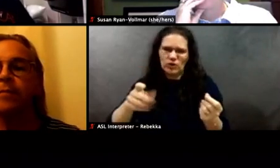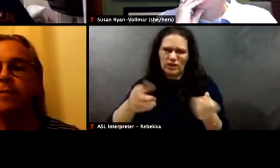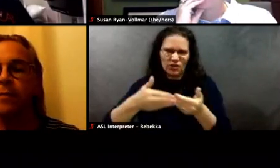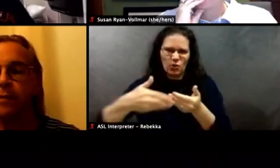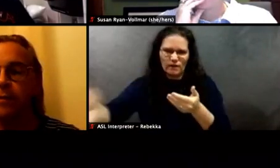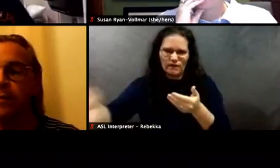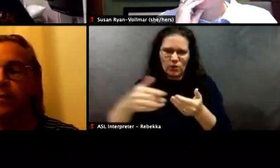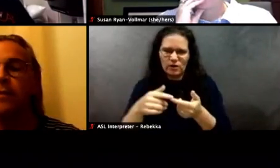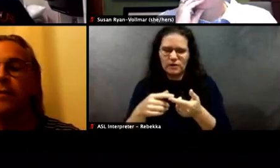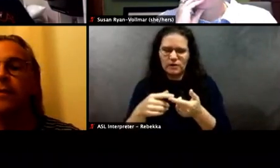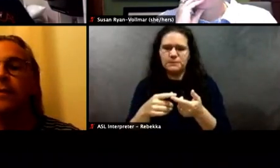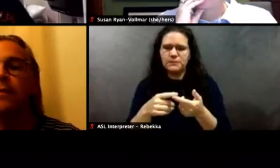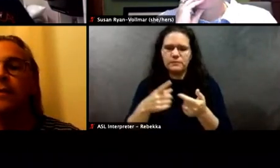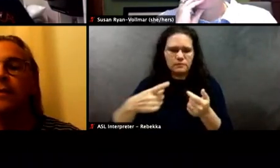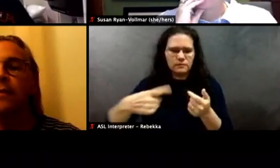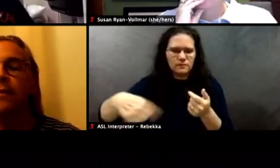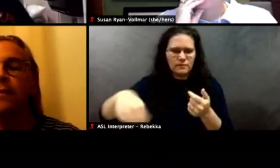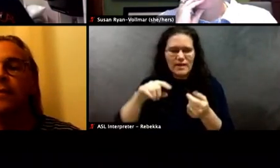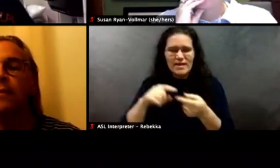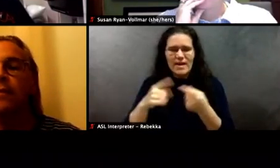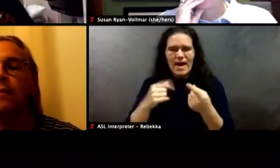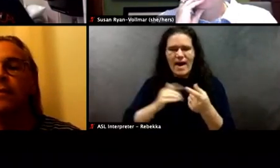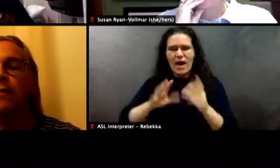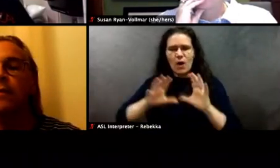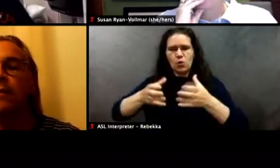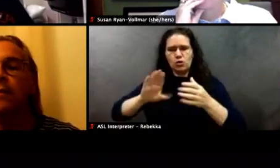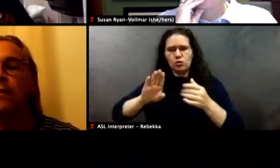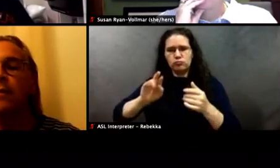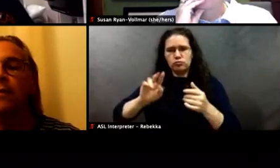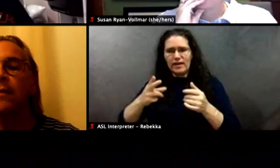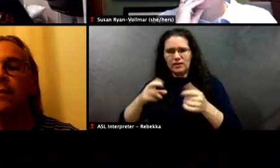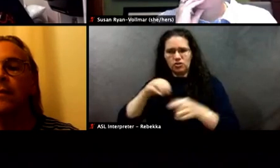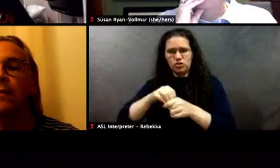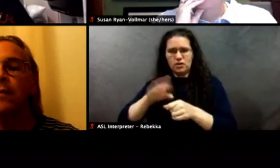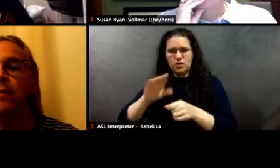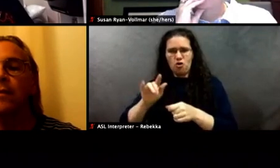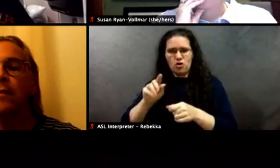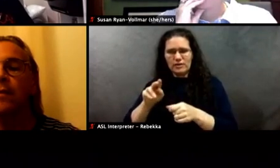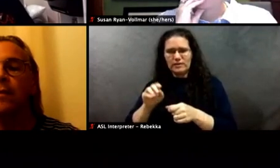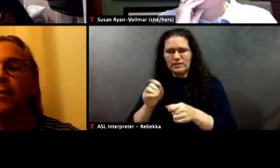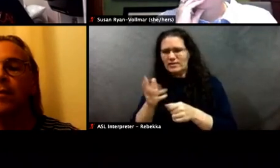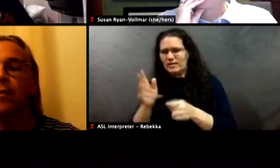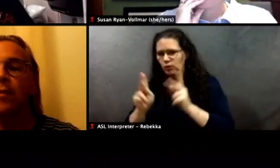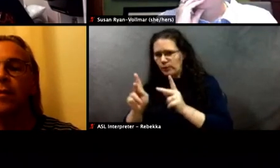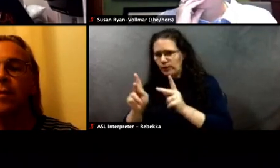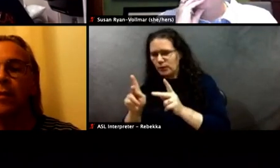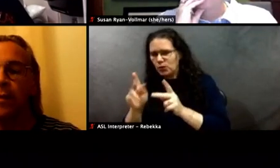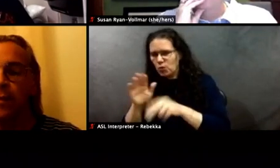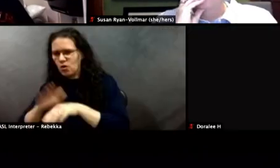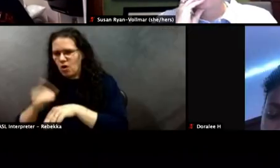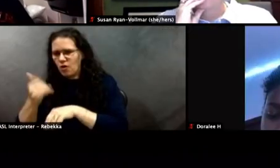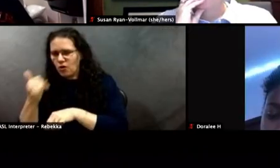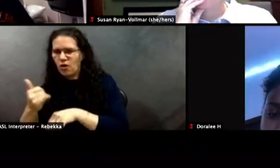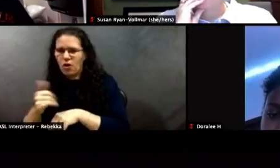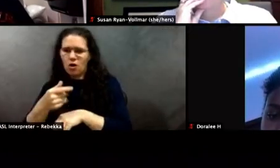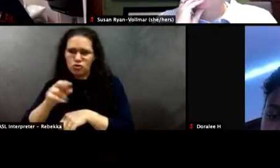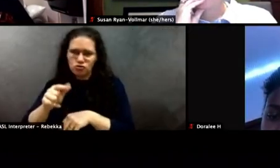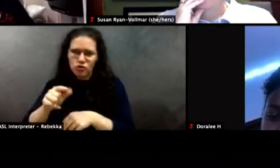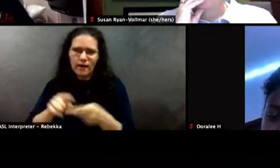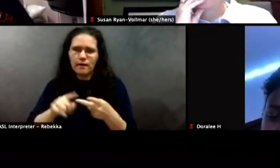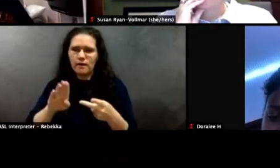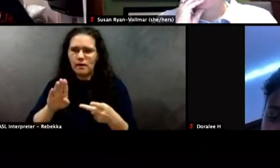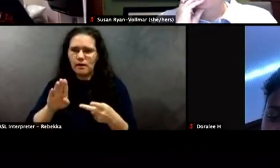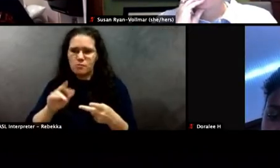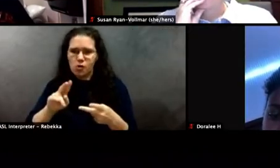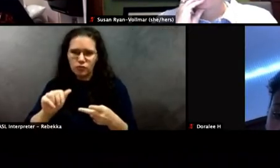branch level, which encompasses Arlington, our branch as well as several people that are on this call now. Greg is working with me a little bit. Barbara Thornton's in there working with me.